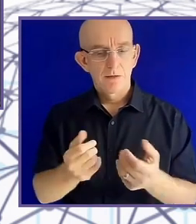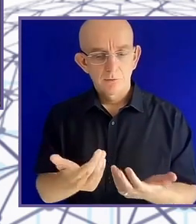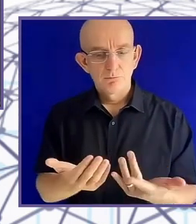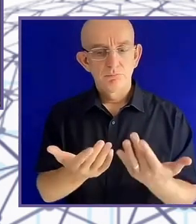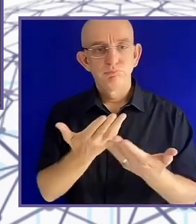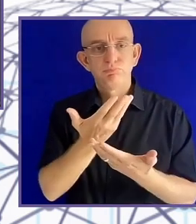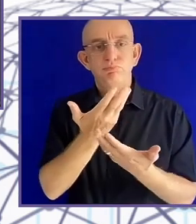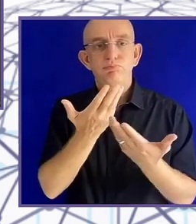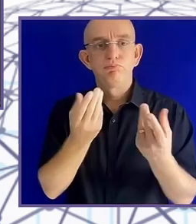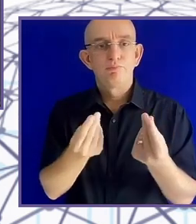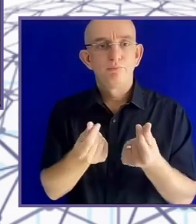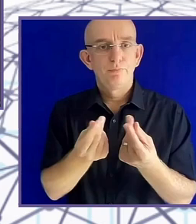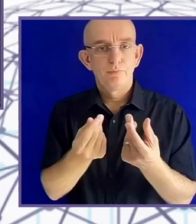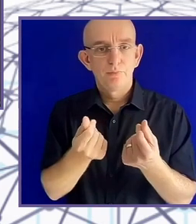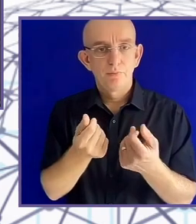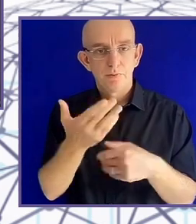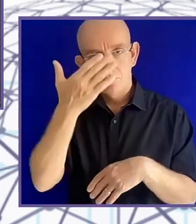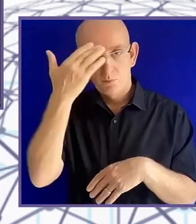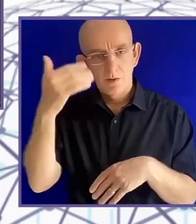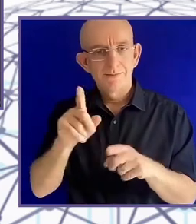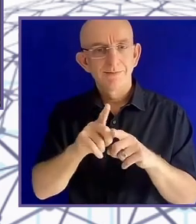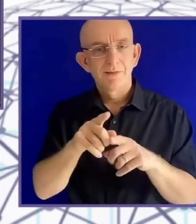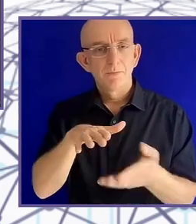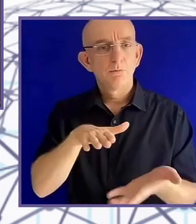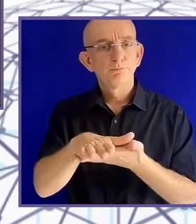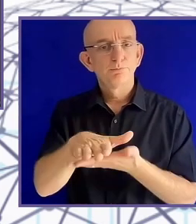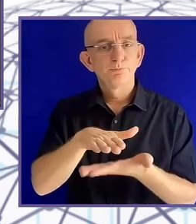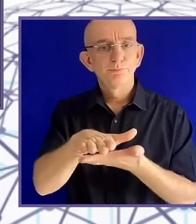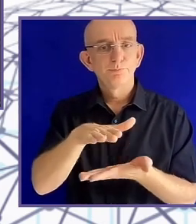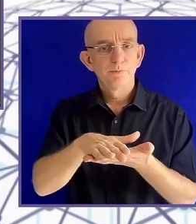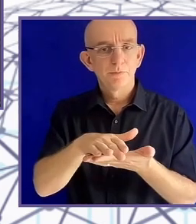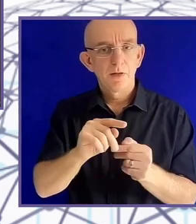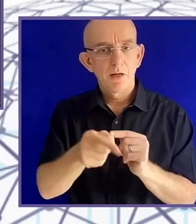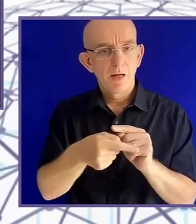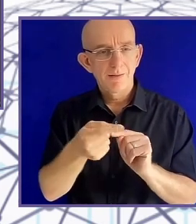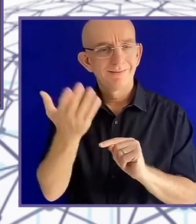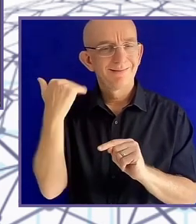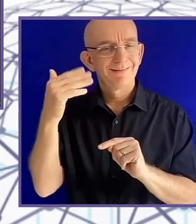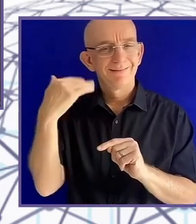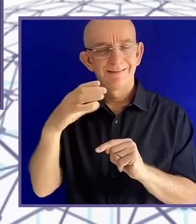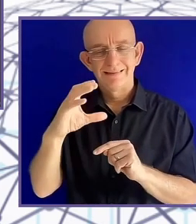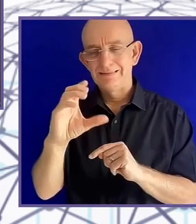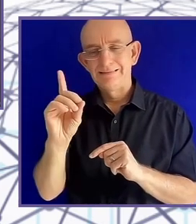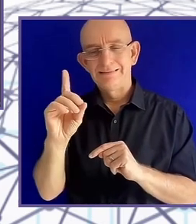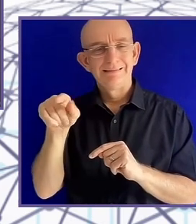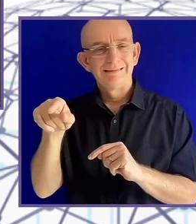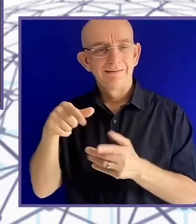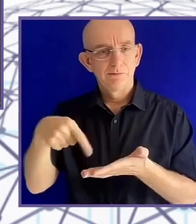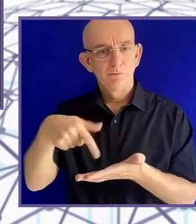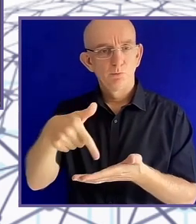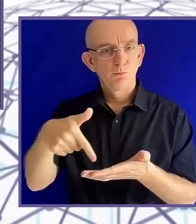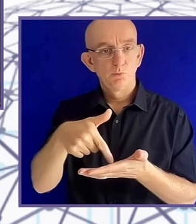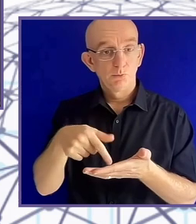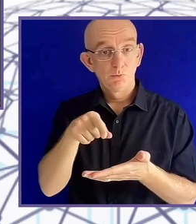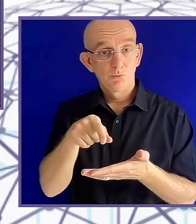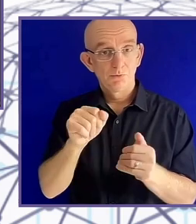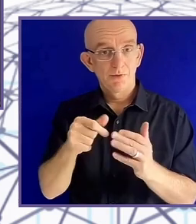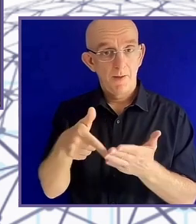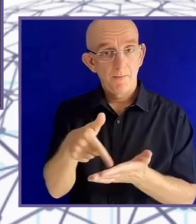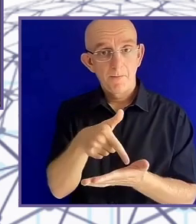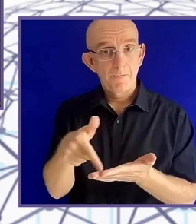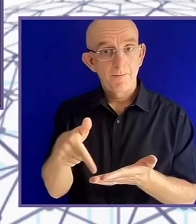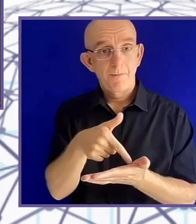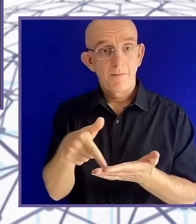and it will automatically print you a photograph, a tactile image of that device. So it was great, and it did initially come from